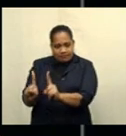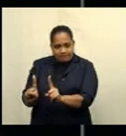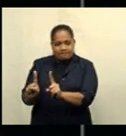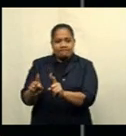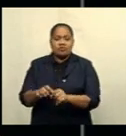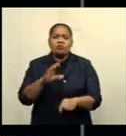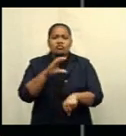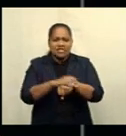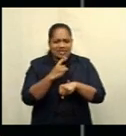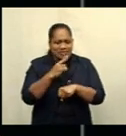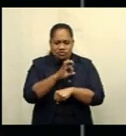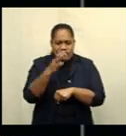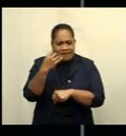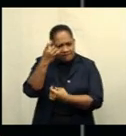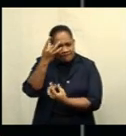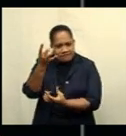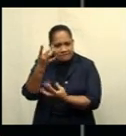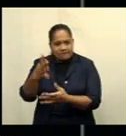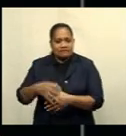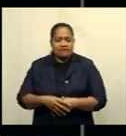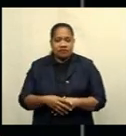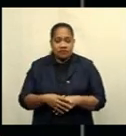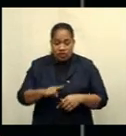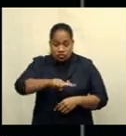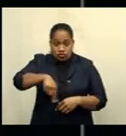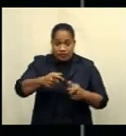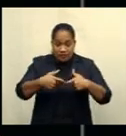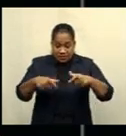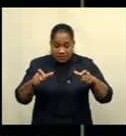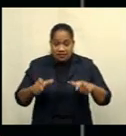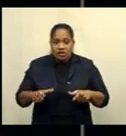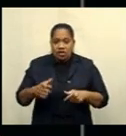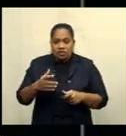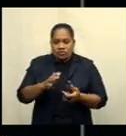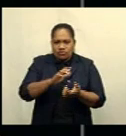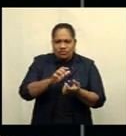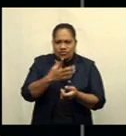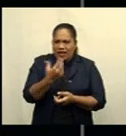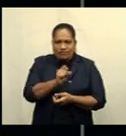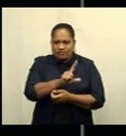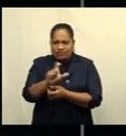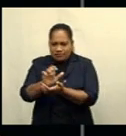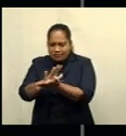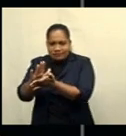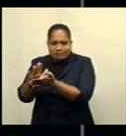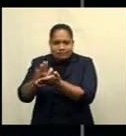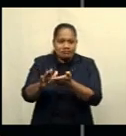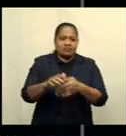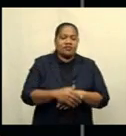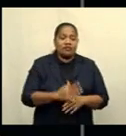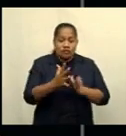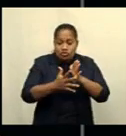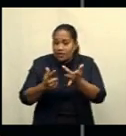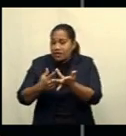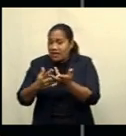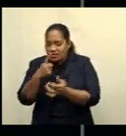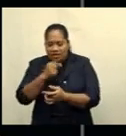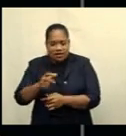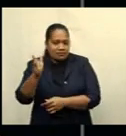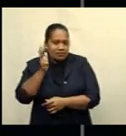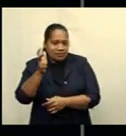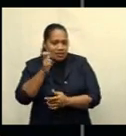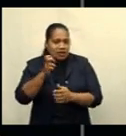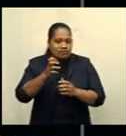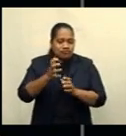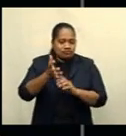don't have fine details and Silver City to get a spray down. For these stories and others you can tune in daily to our sister radio